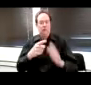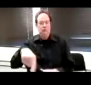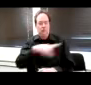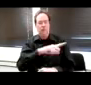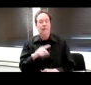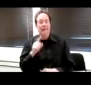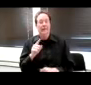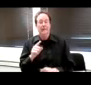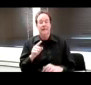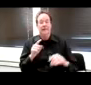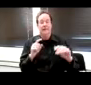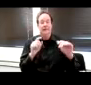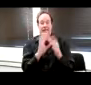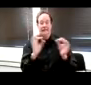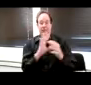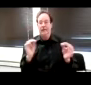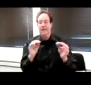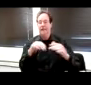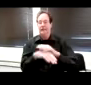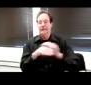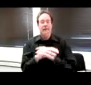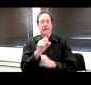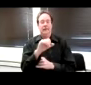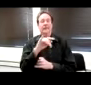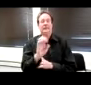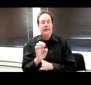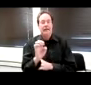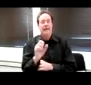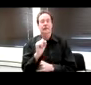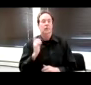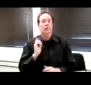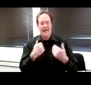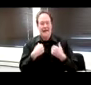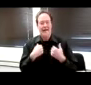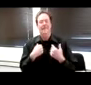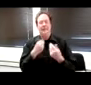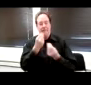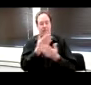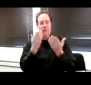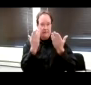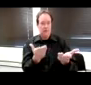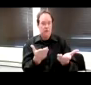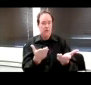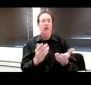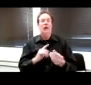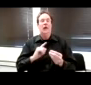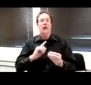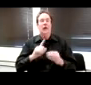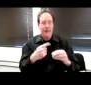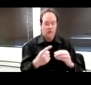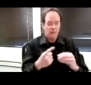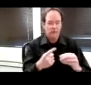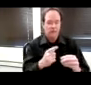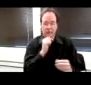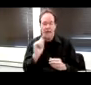captioning and accessibility site. So, we have information here about not only